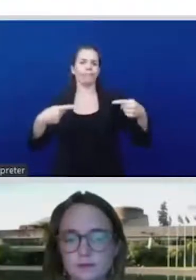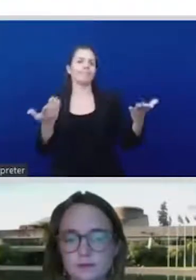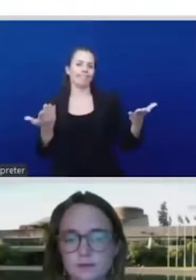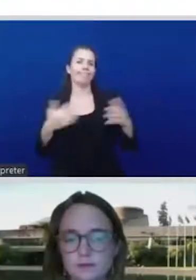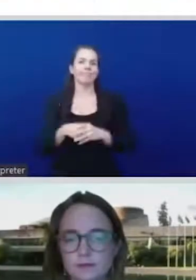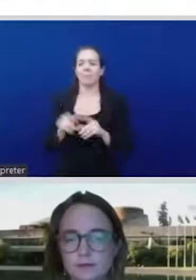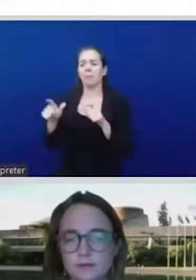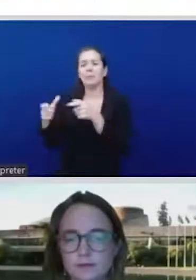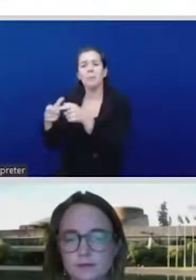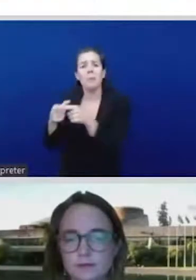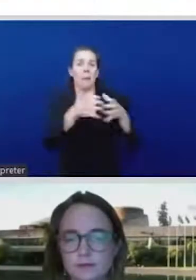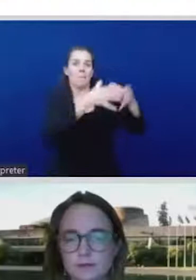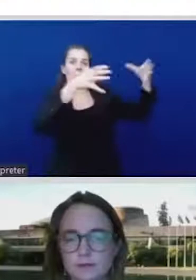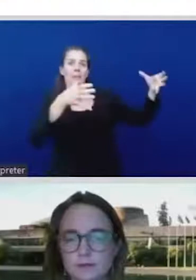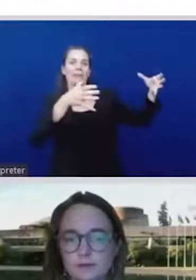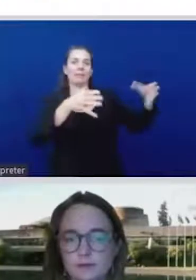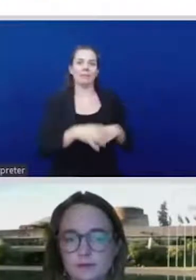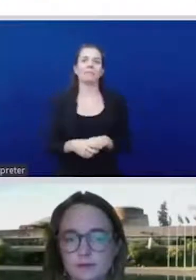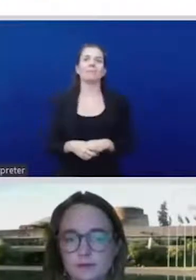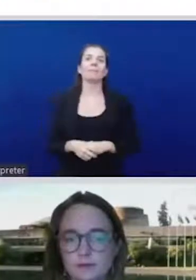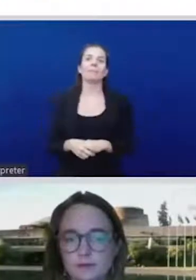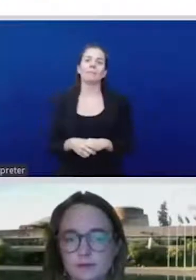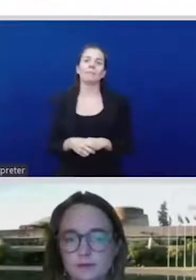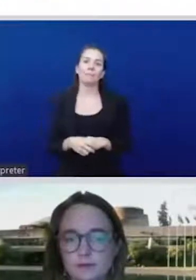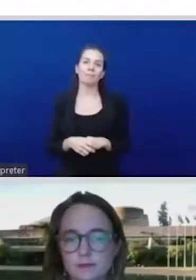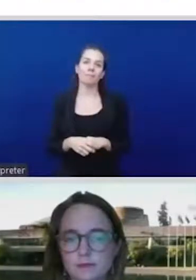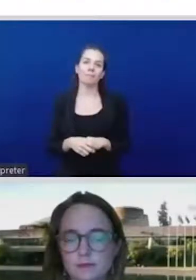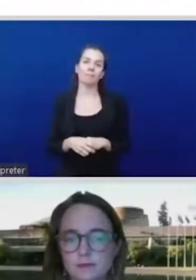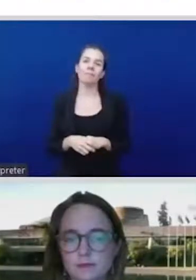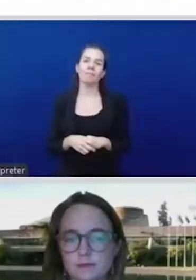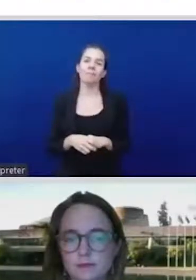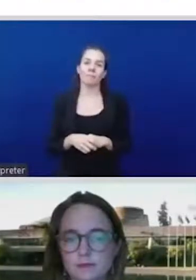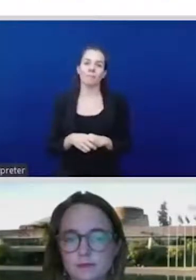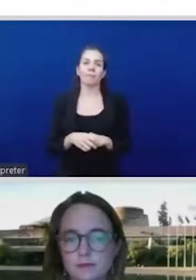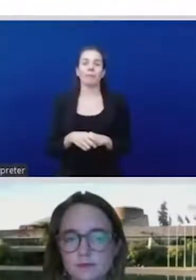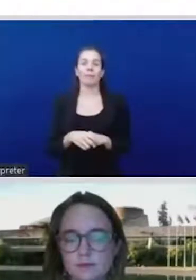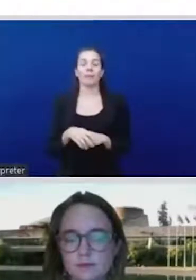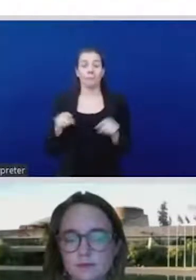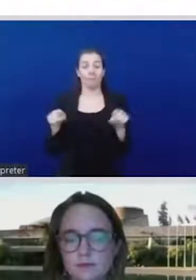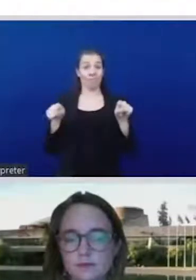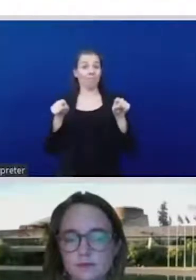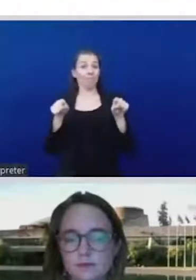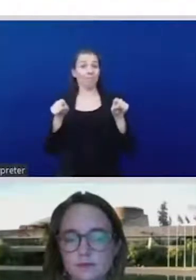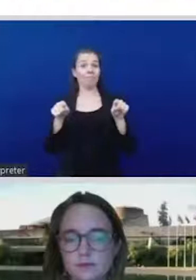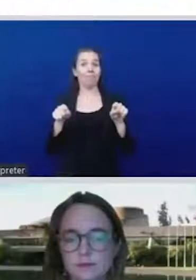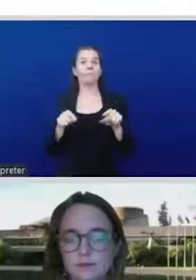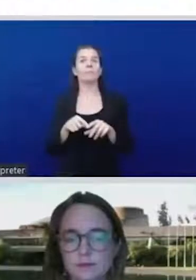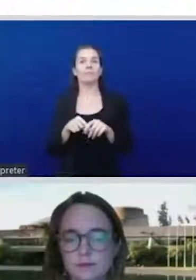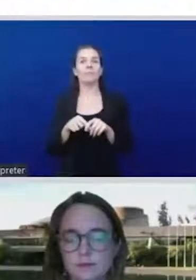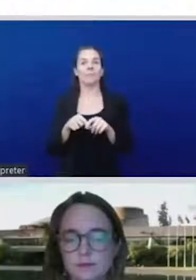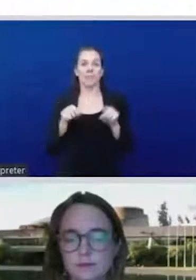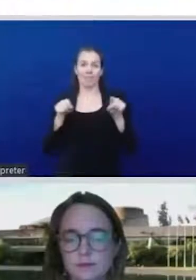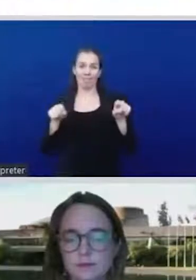So, for example, I work a lot out in the Pacific and here in Australia with women with their arts and craft, and they are being